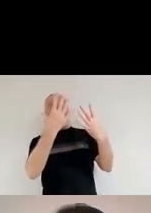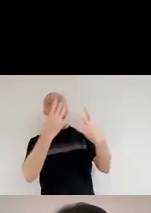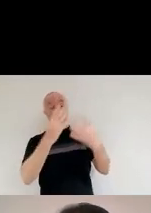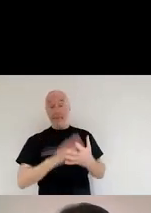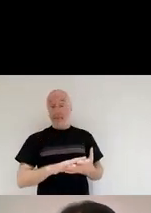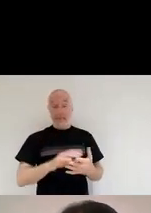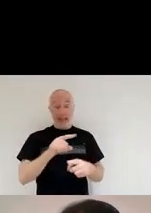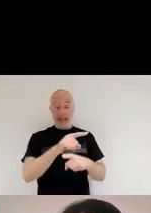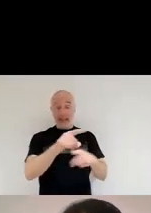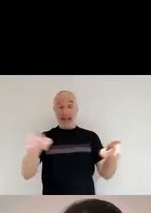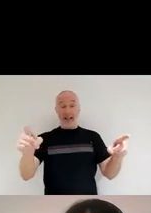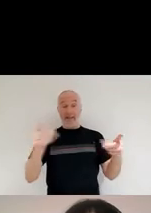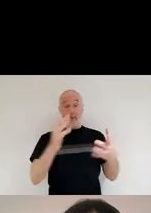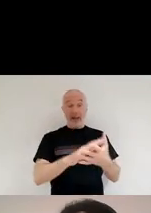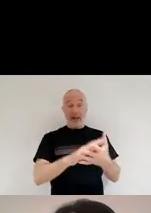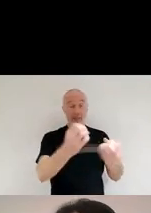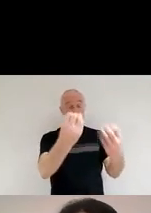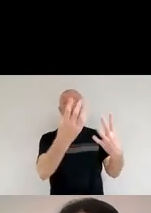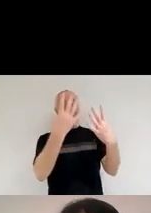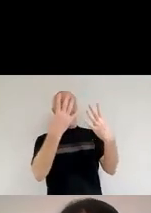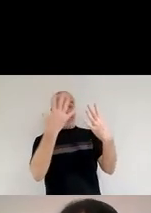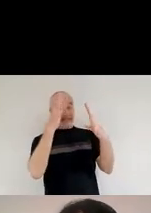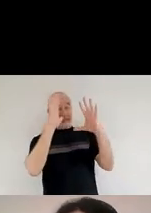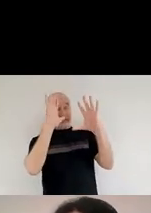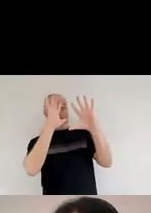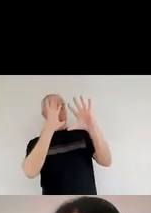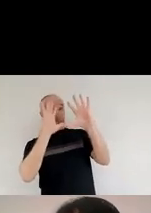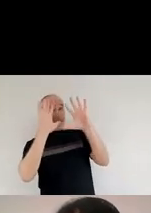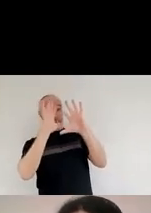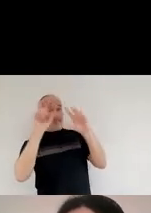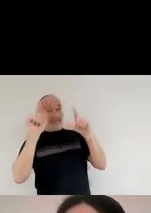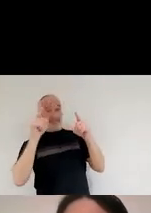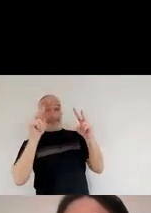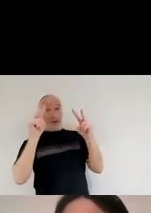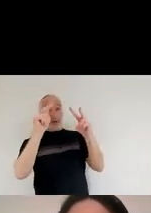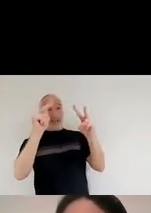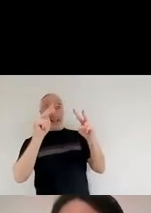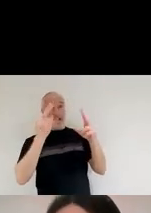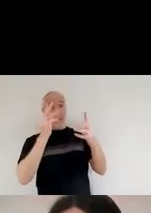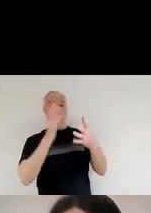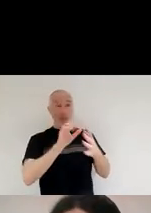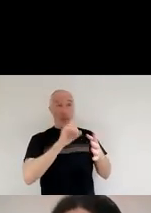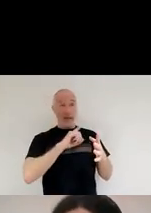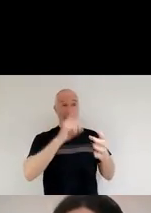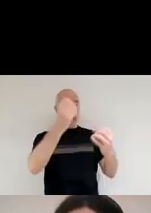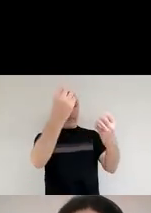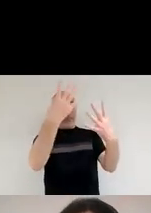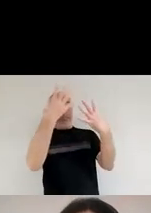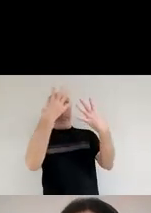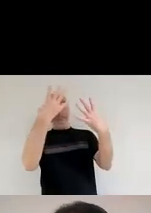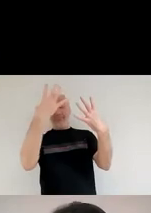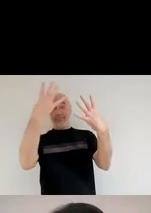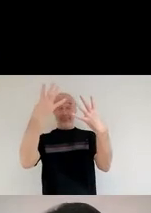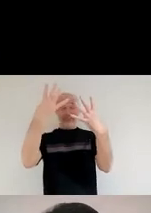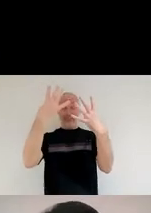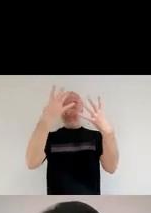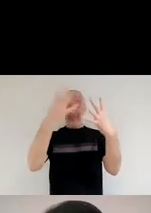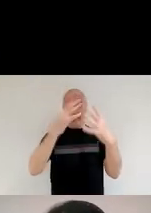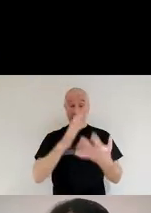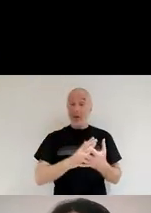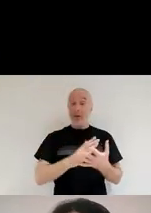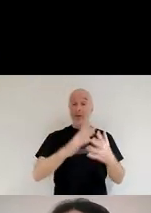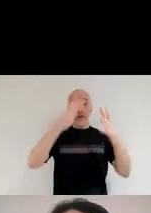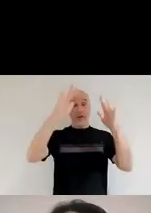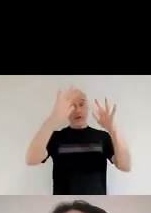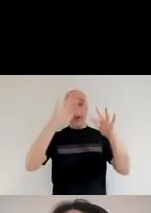be so bright, so bright, that we wouldn't be able to see almost anything. would be just light everywhere. Okay, So dust is actually our